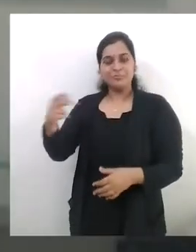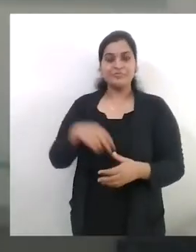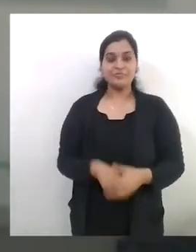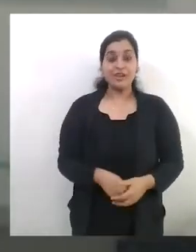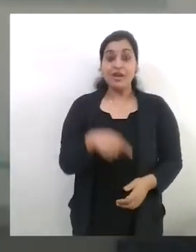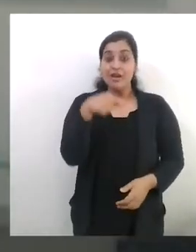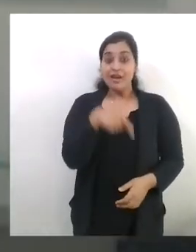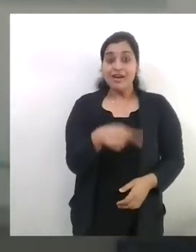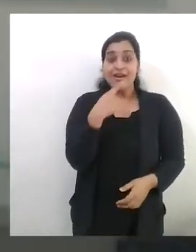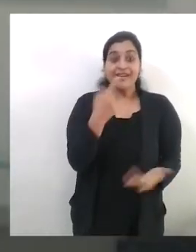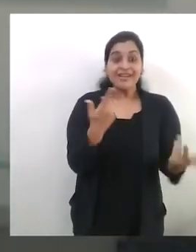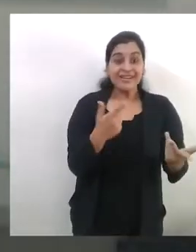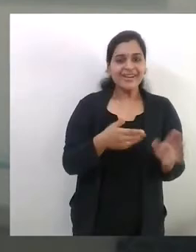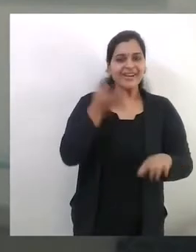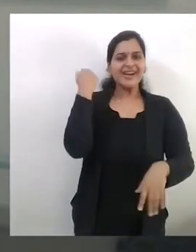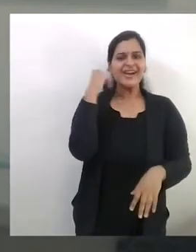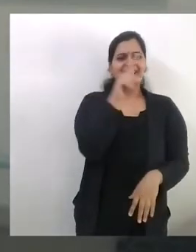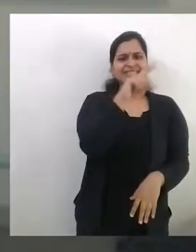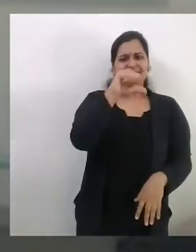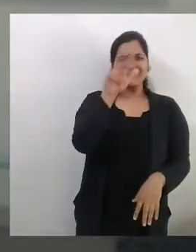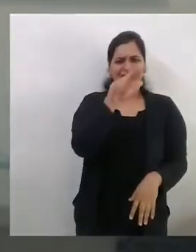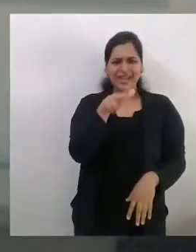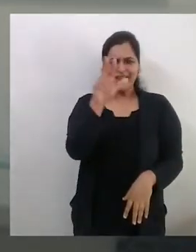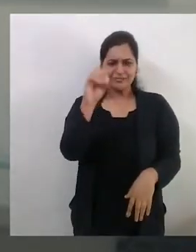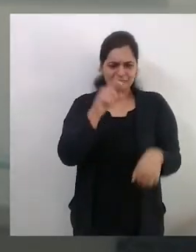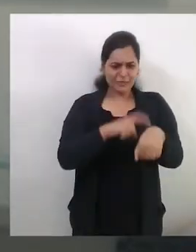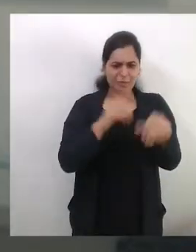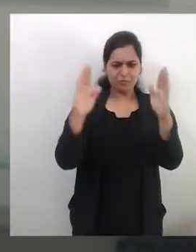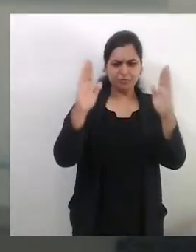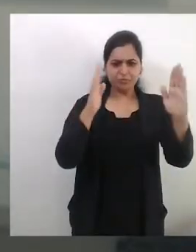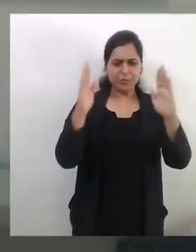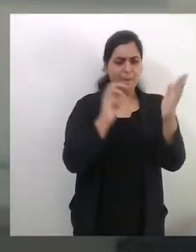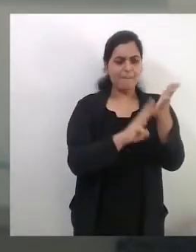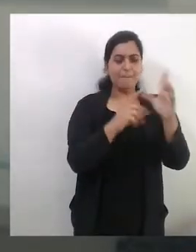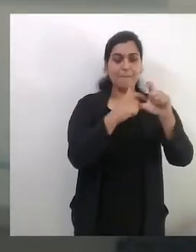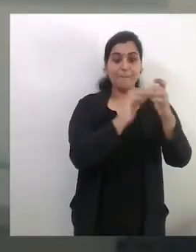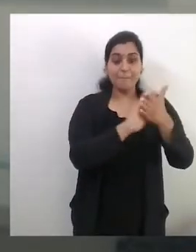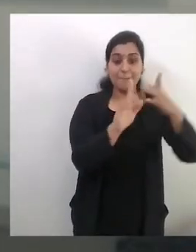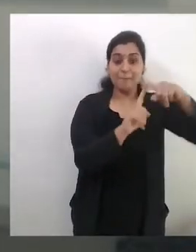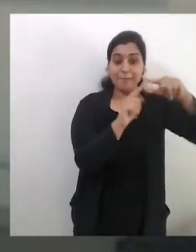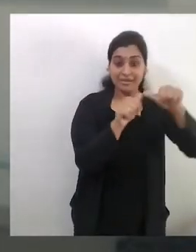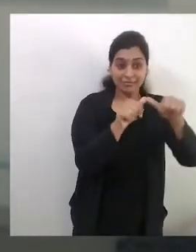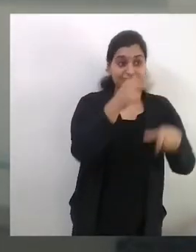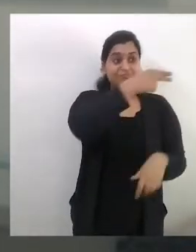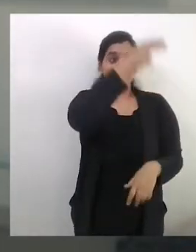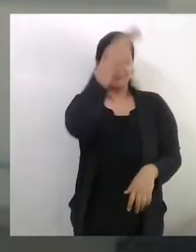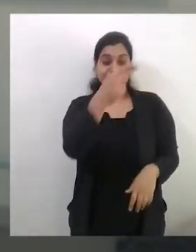other side, we are looking at a painting from the 1980s by Tayyip Mehta, one of India's finest modernists.